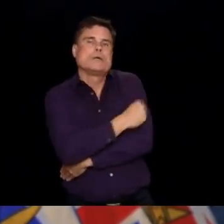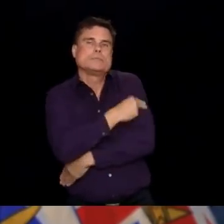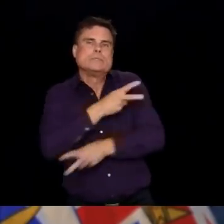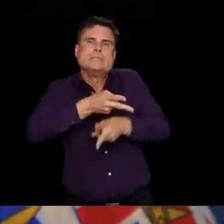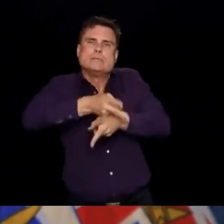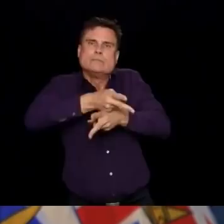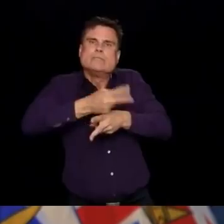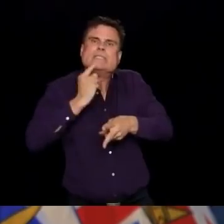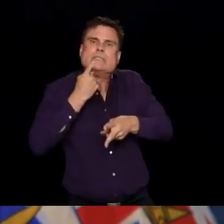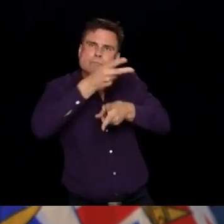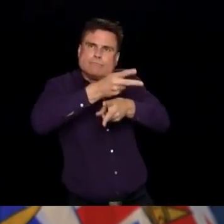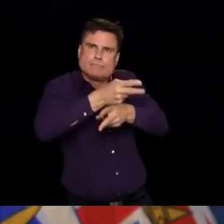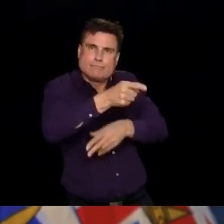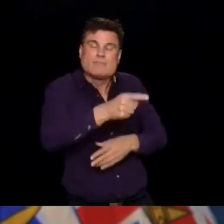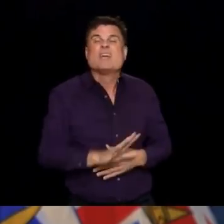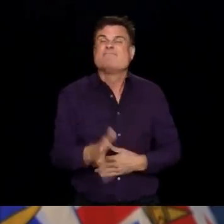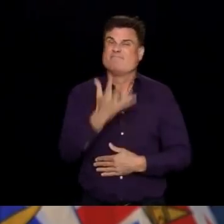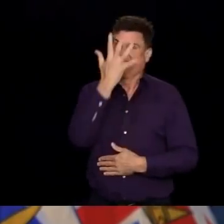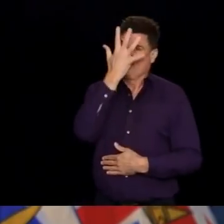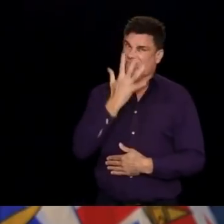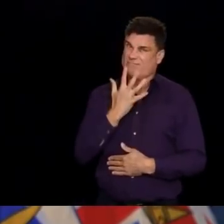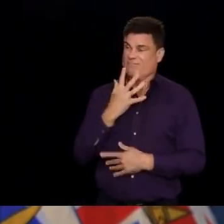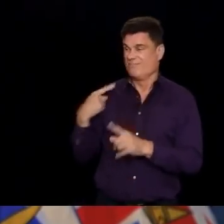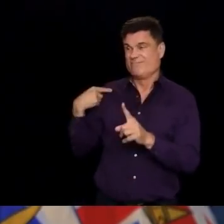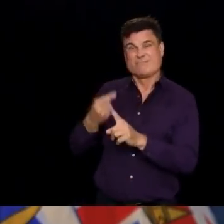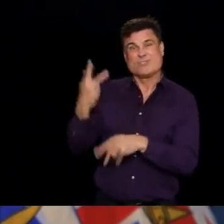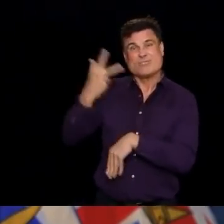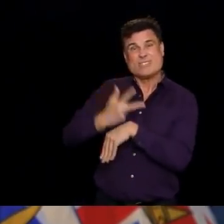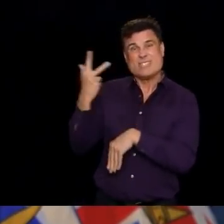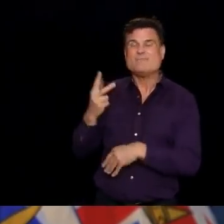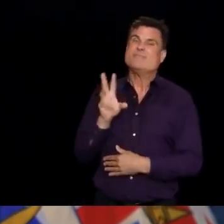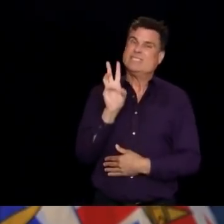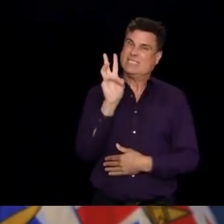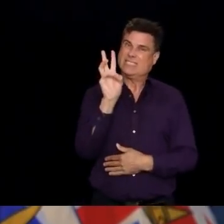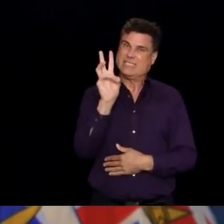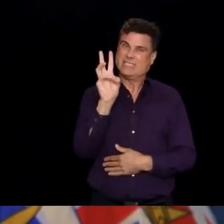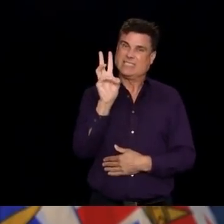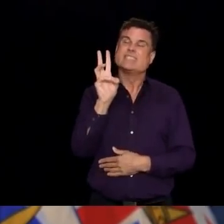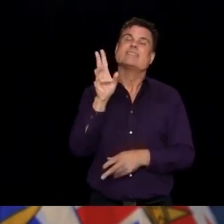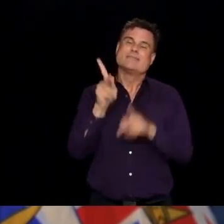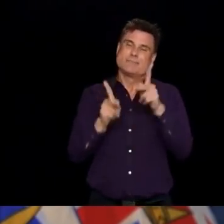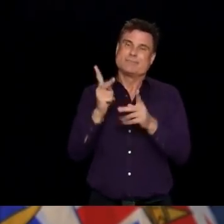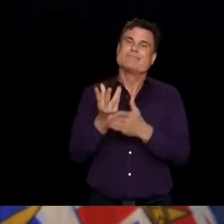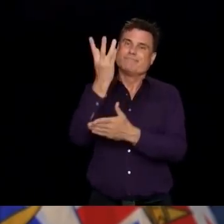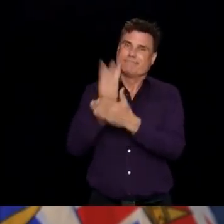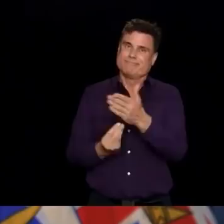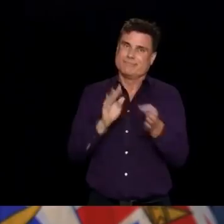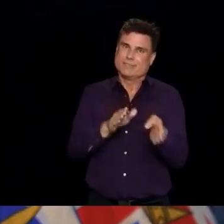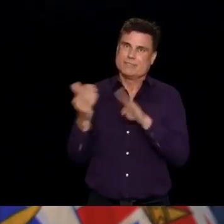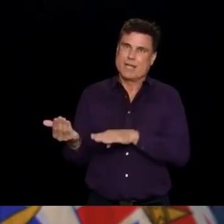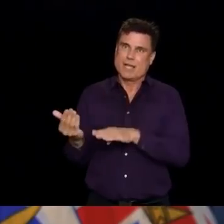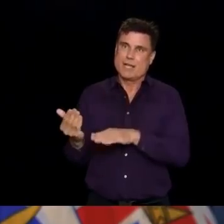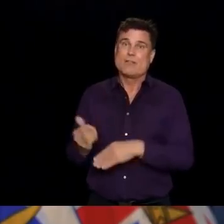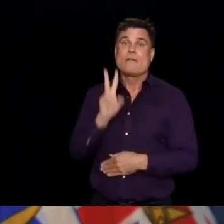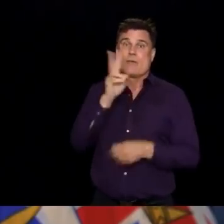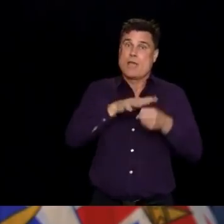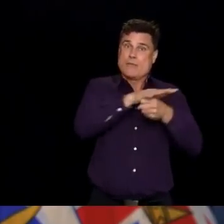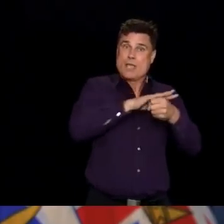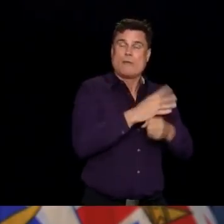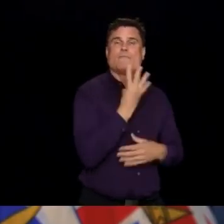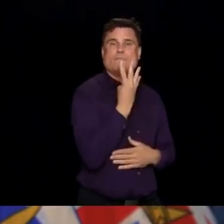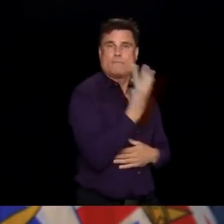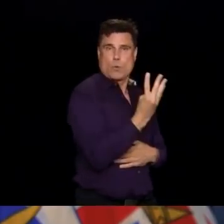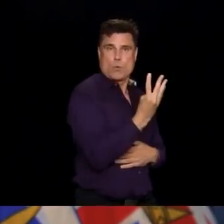Sadly, we have had six people who have died over the past three days. Four in the Vancouver